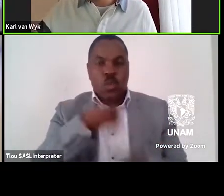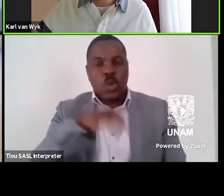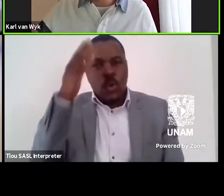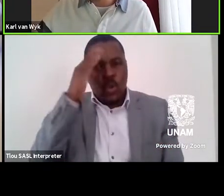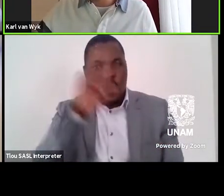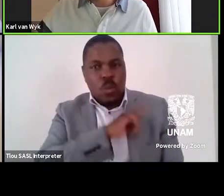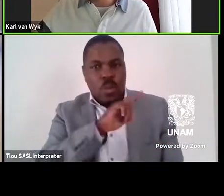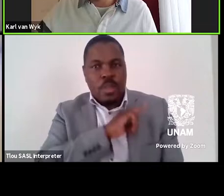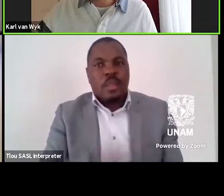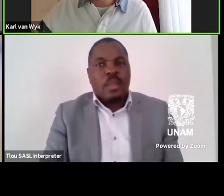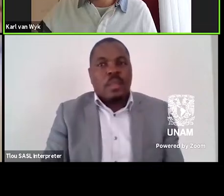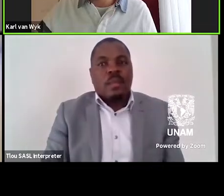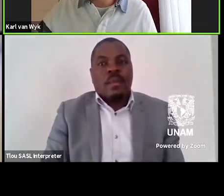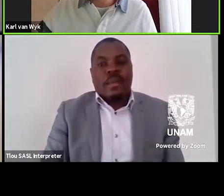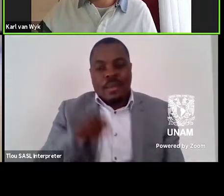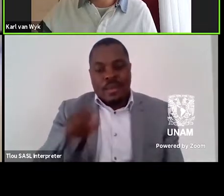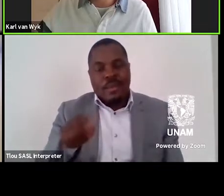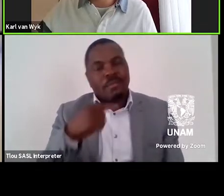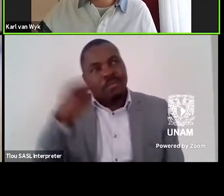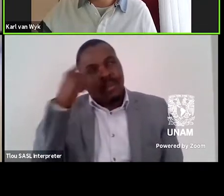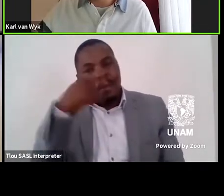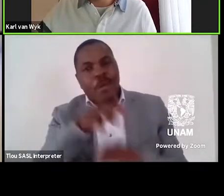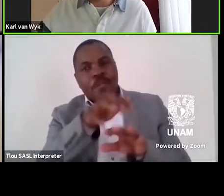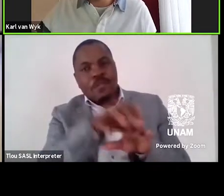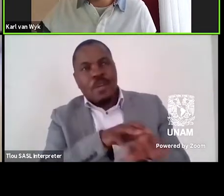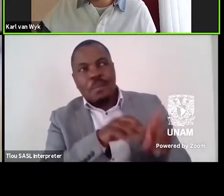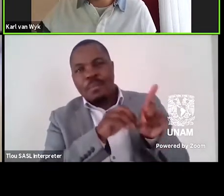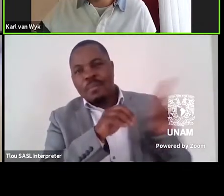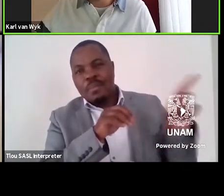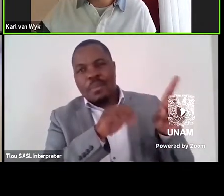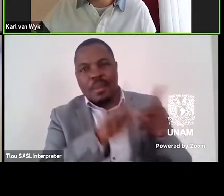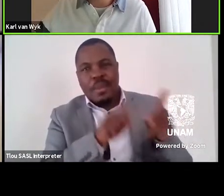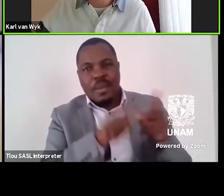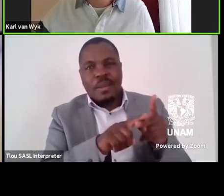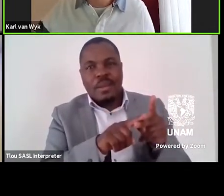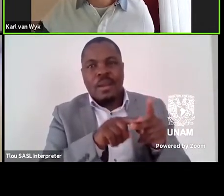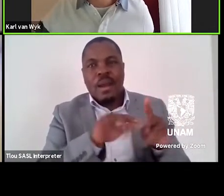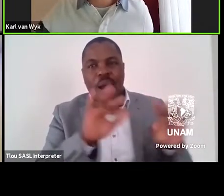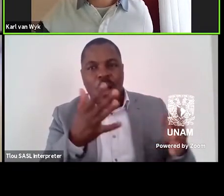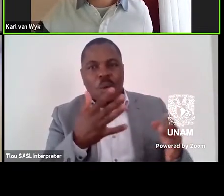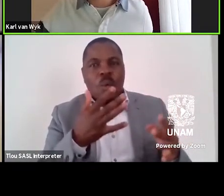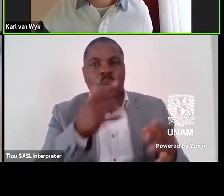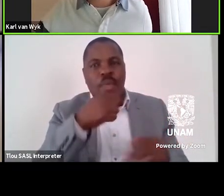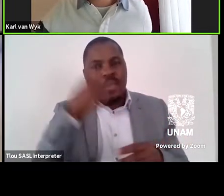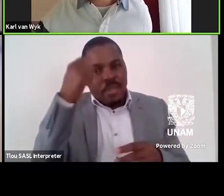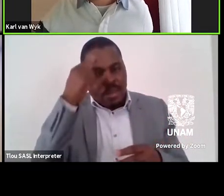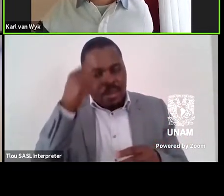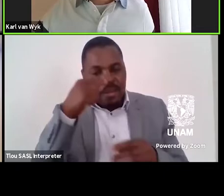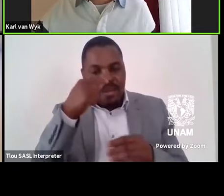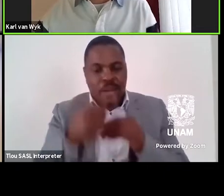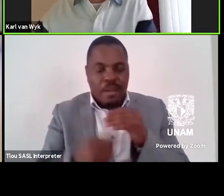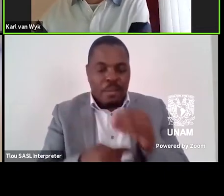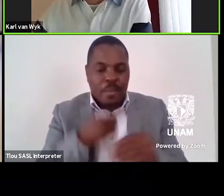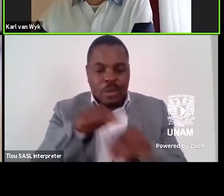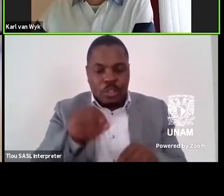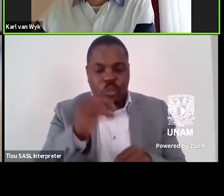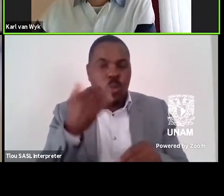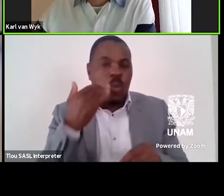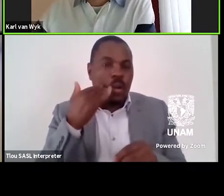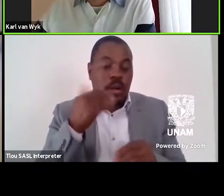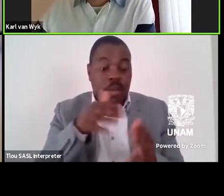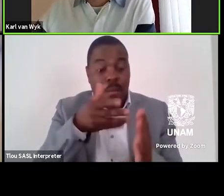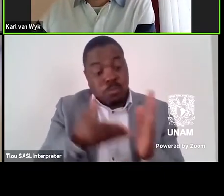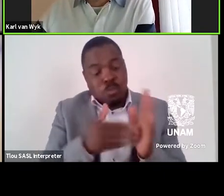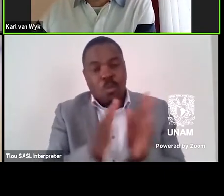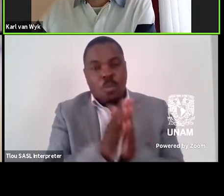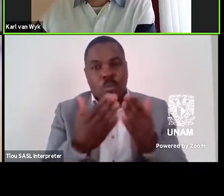with which he thinks about his farm is the same nostalgia that informs his attitude to Johannesburg towards the end of the novel. He thought of the night